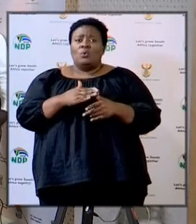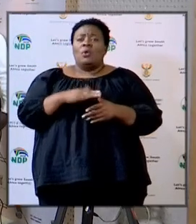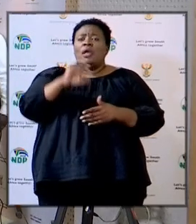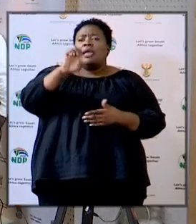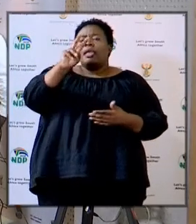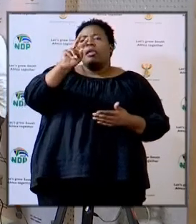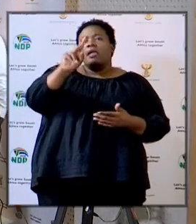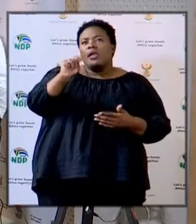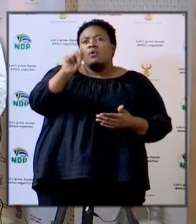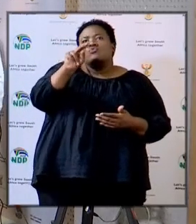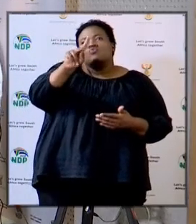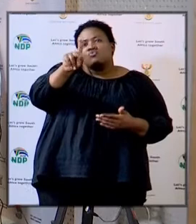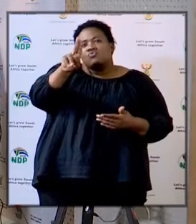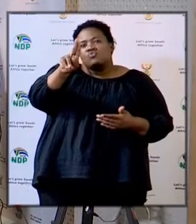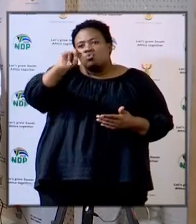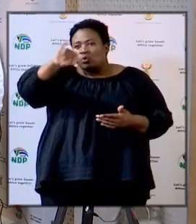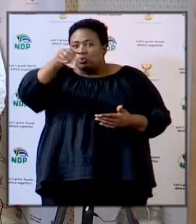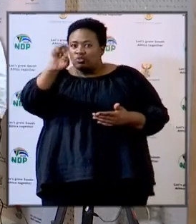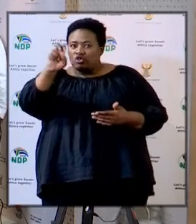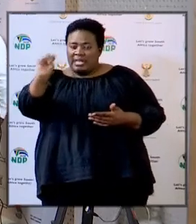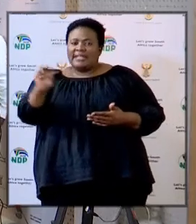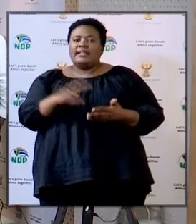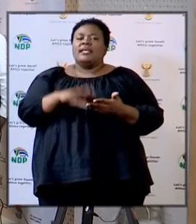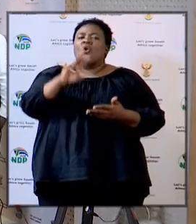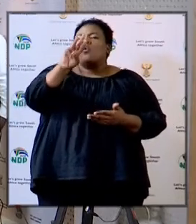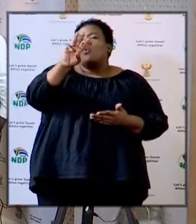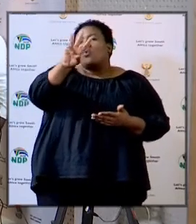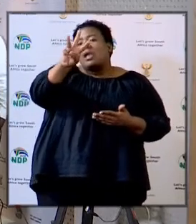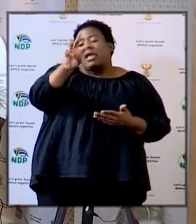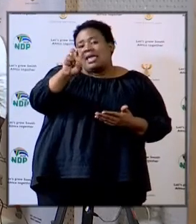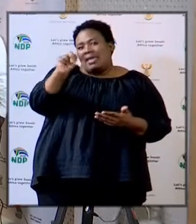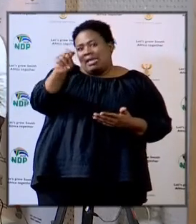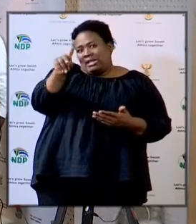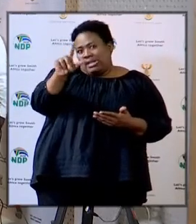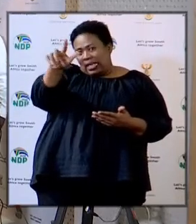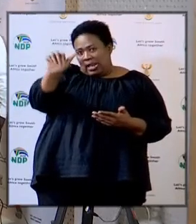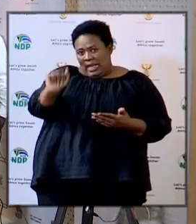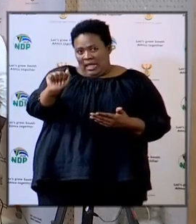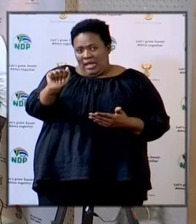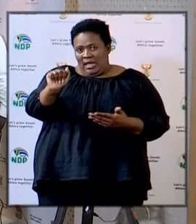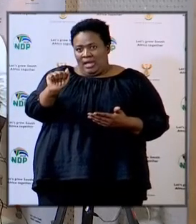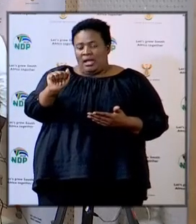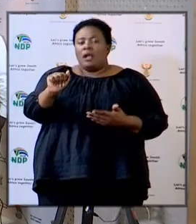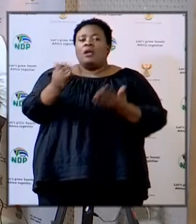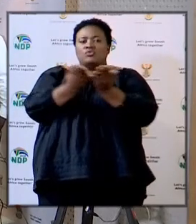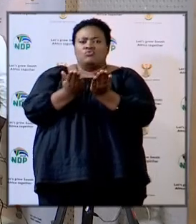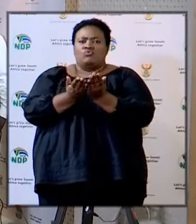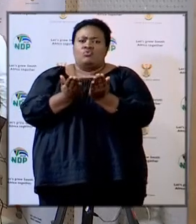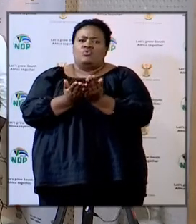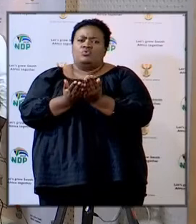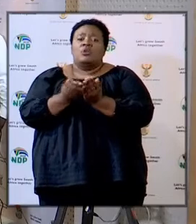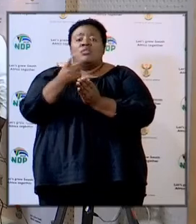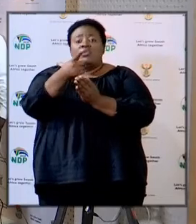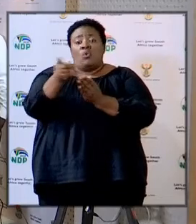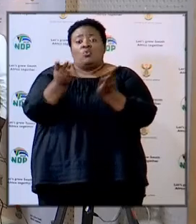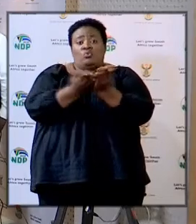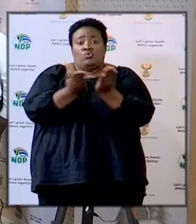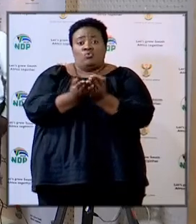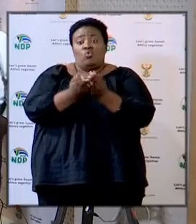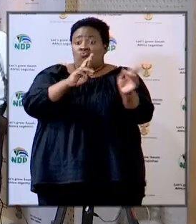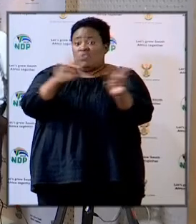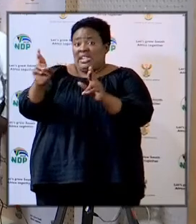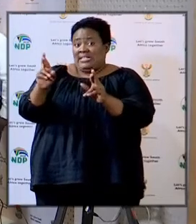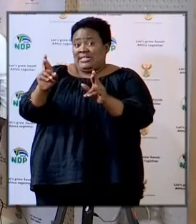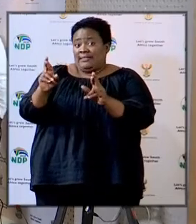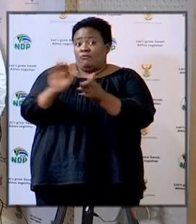Ekunje Primary School and Wedela Technical Secondary School Those are the 14 schools schools that are are only only read read in in Houding with